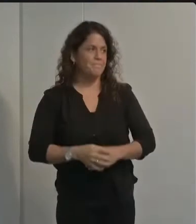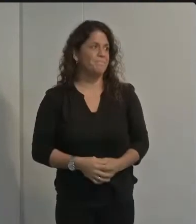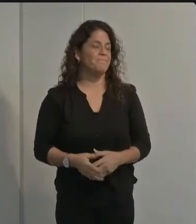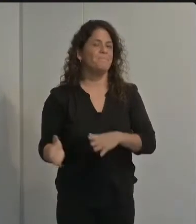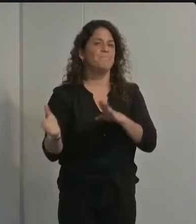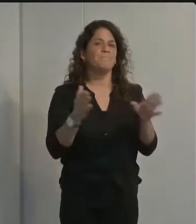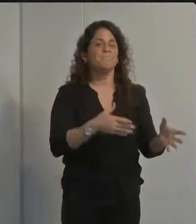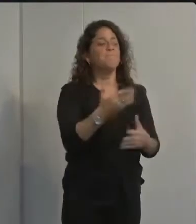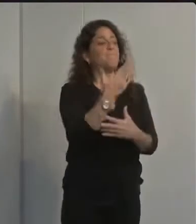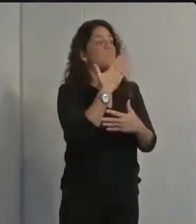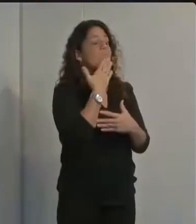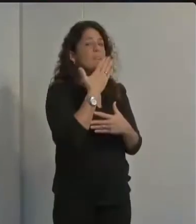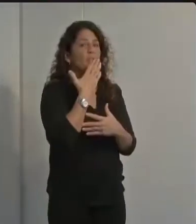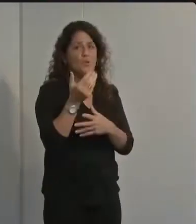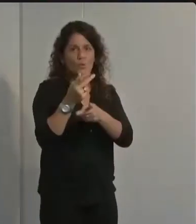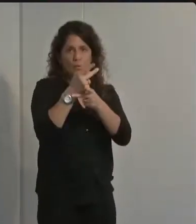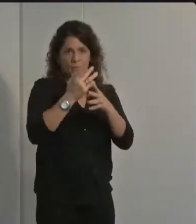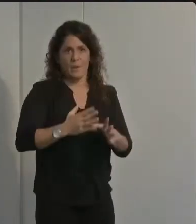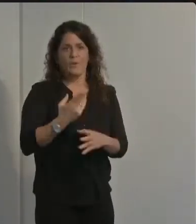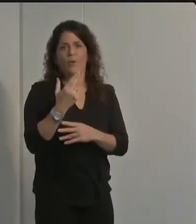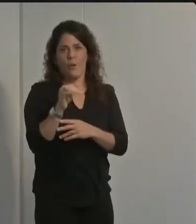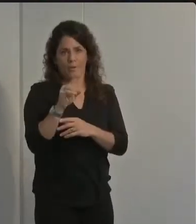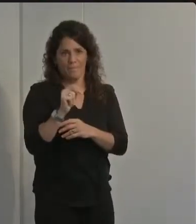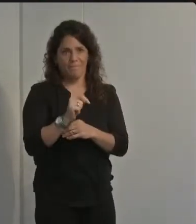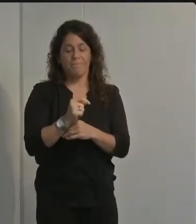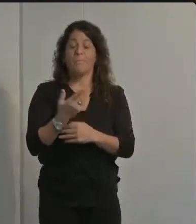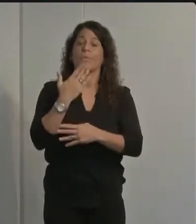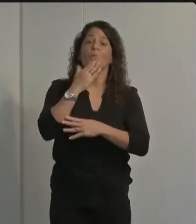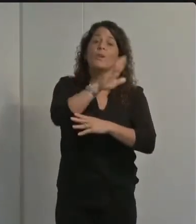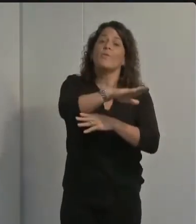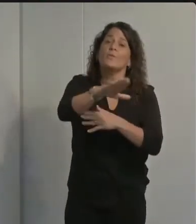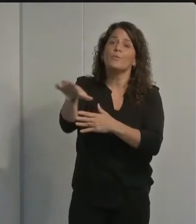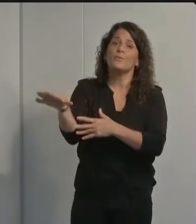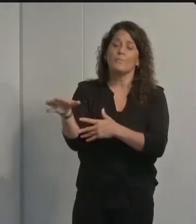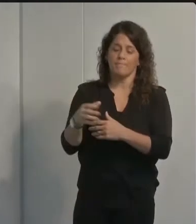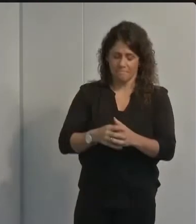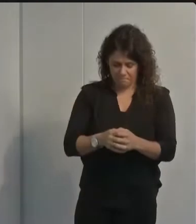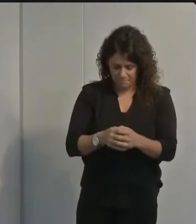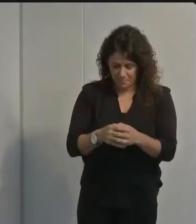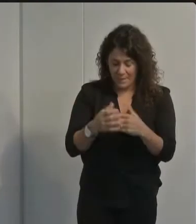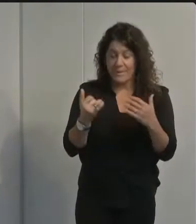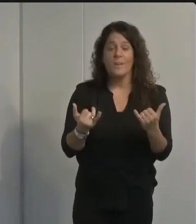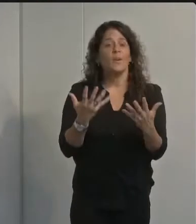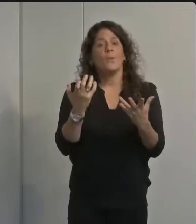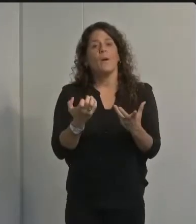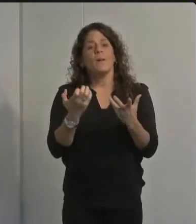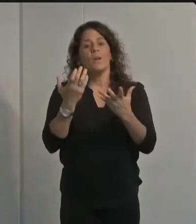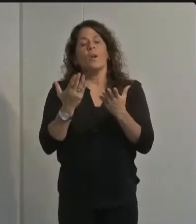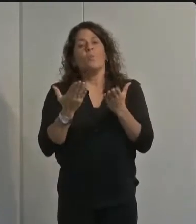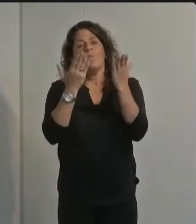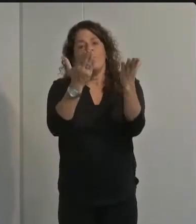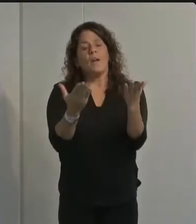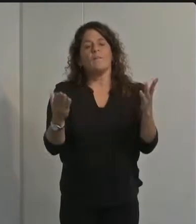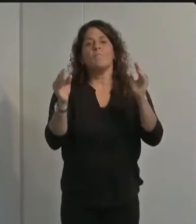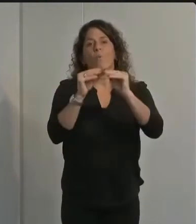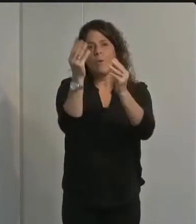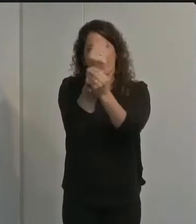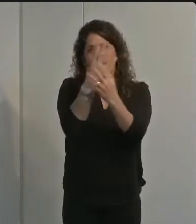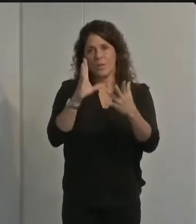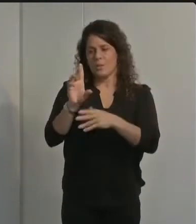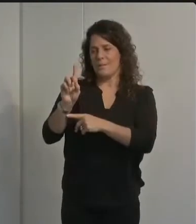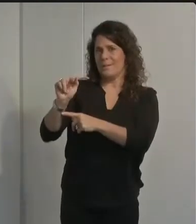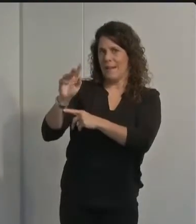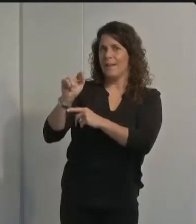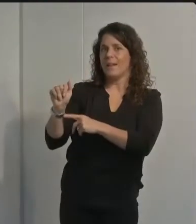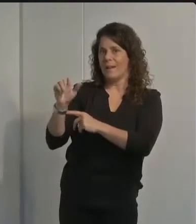thank you supervisor hart good afternoon today i'd like to talk would like to provide some additional information on data reporting and recent